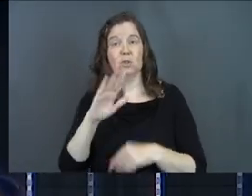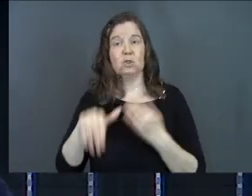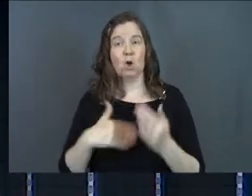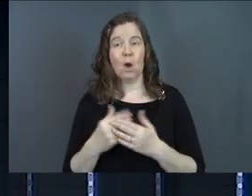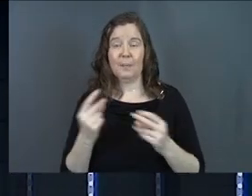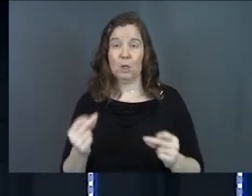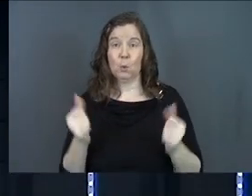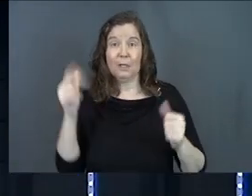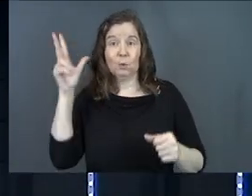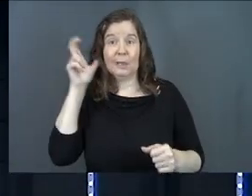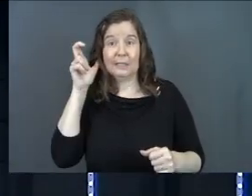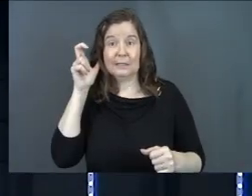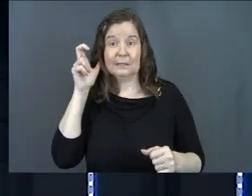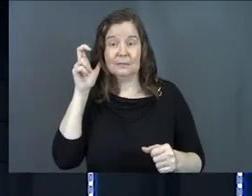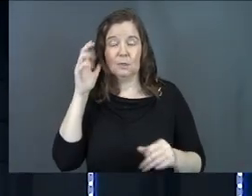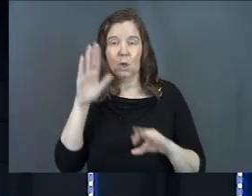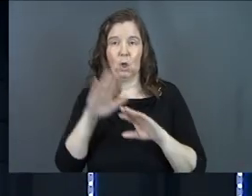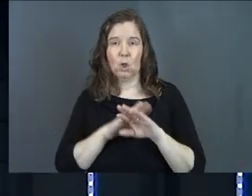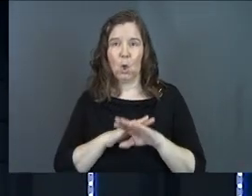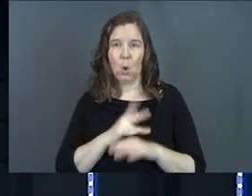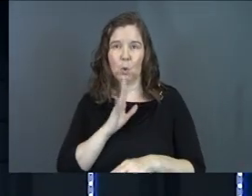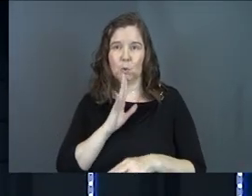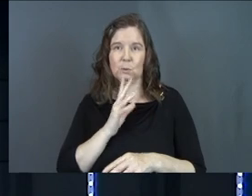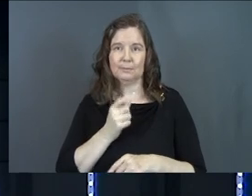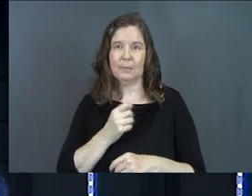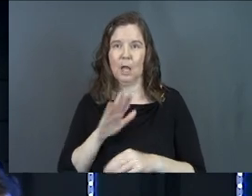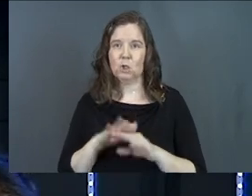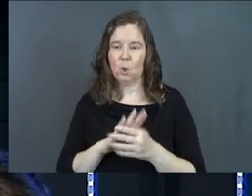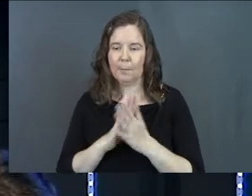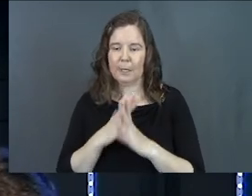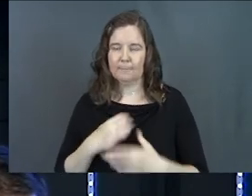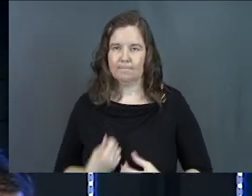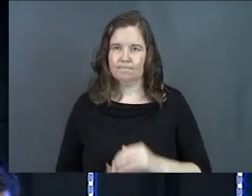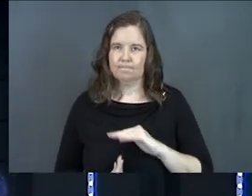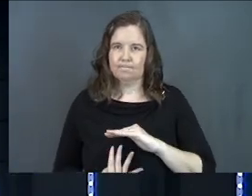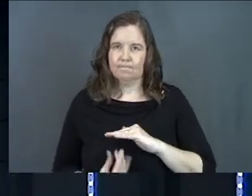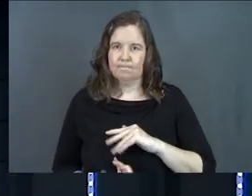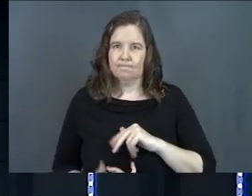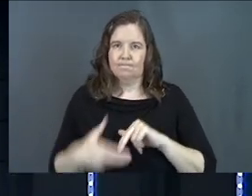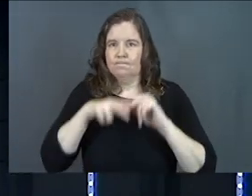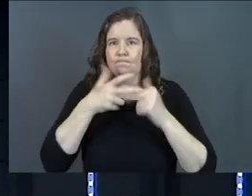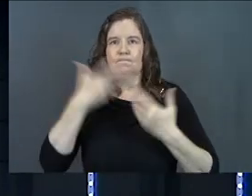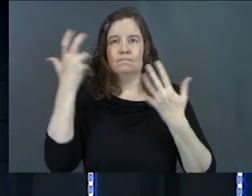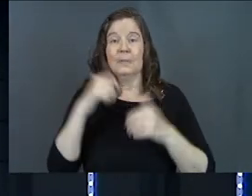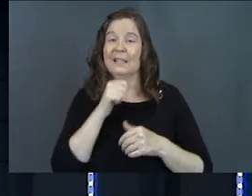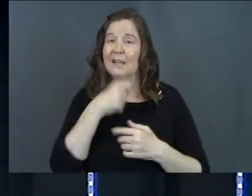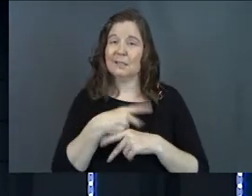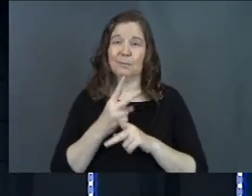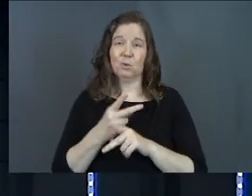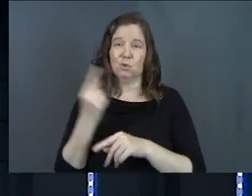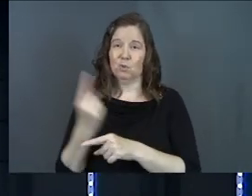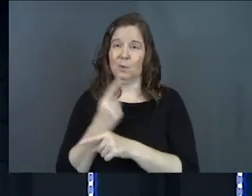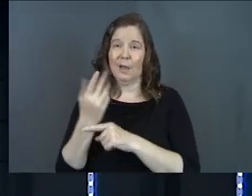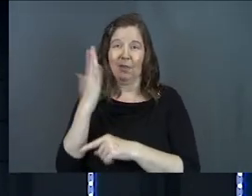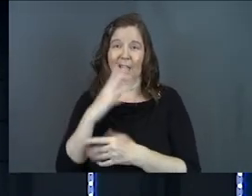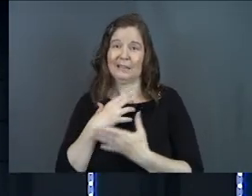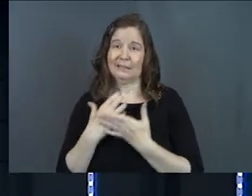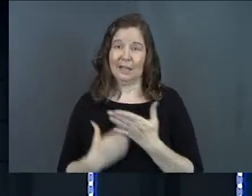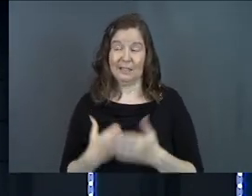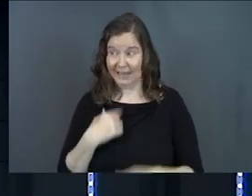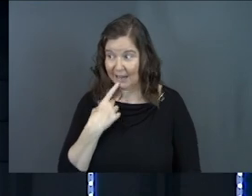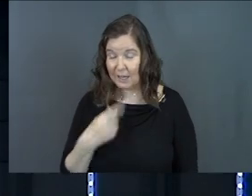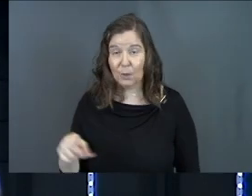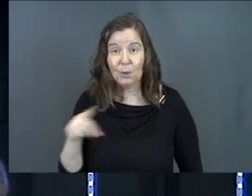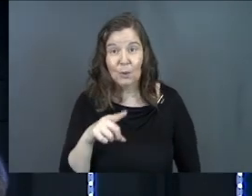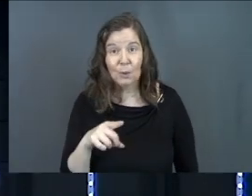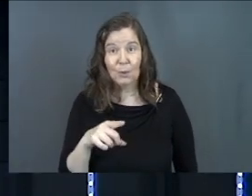all be quick to listen, slow to speak, and slow to get angry. Human anger does not produce the righteousness that God desires. Did